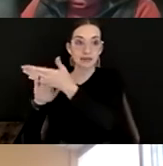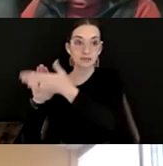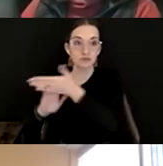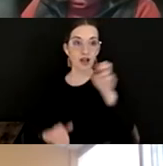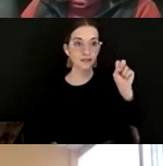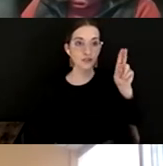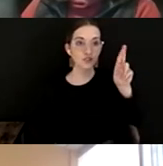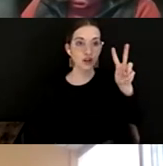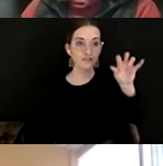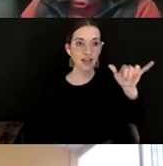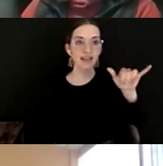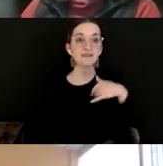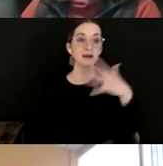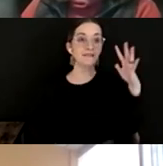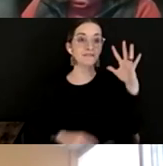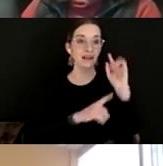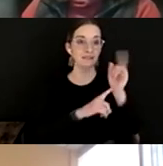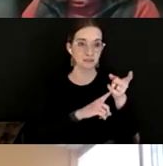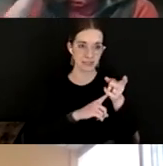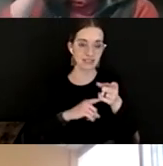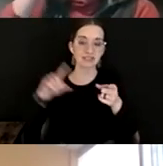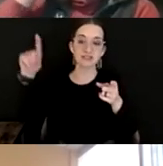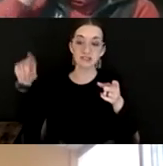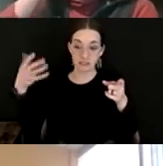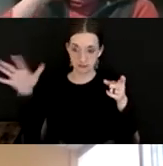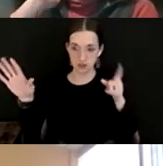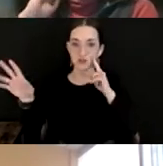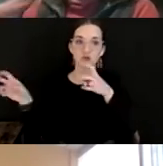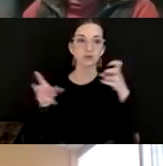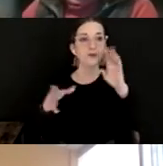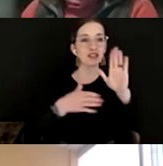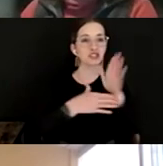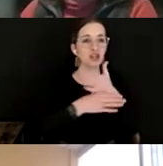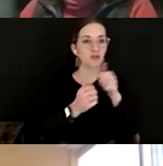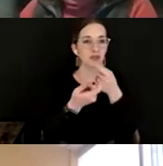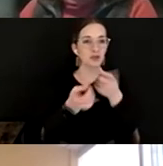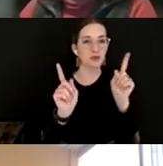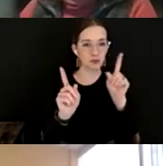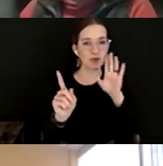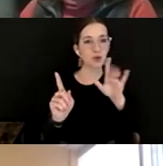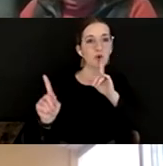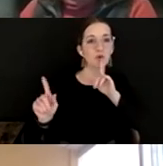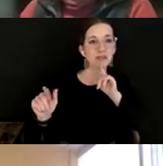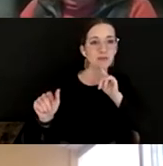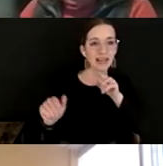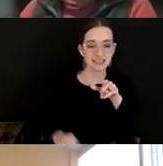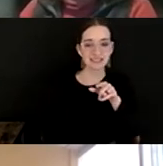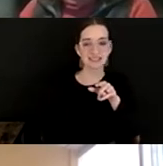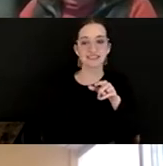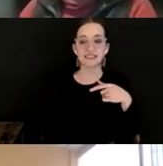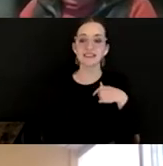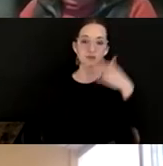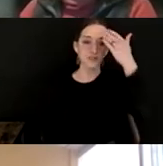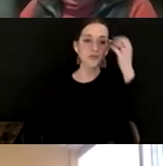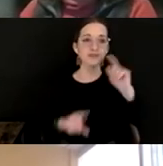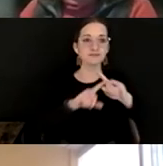we'll share with you in full transparency, what people are thinking about today. Also, we know that there are a number of sessions at conference